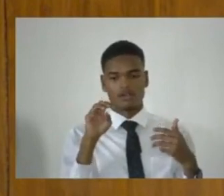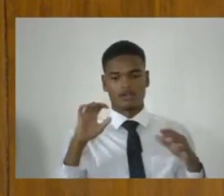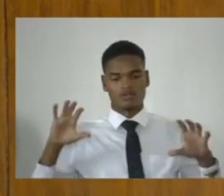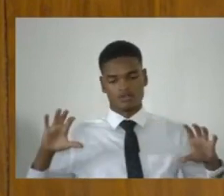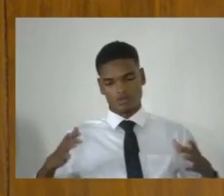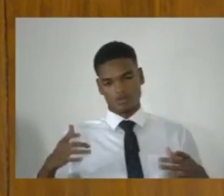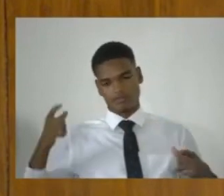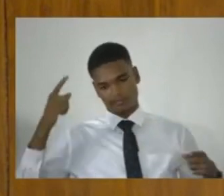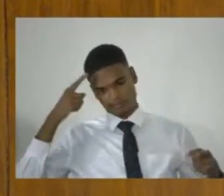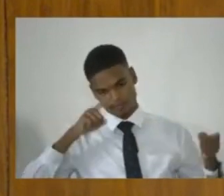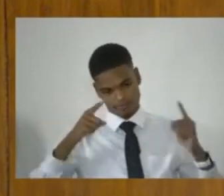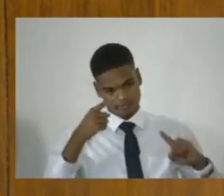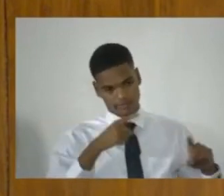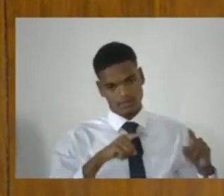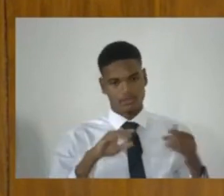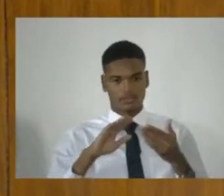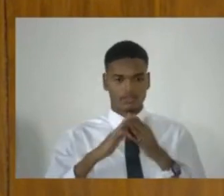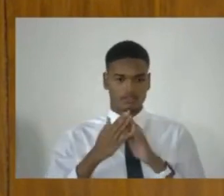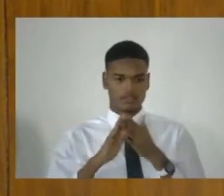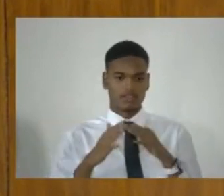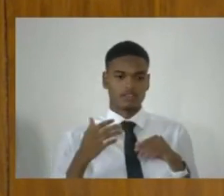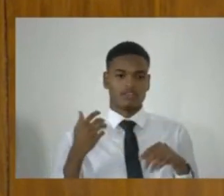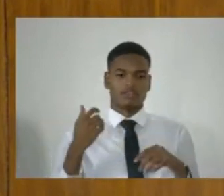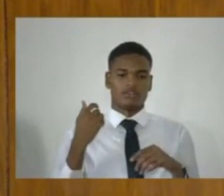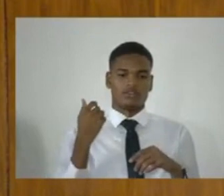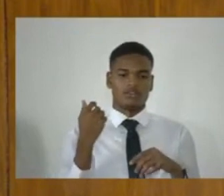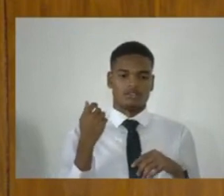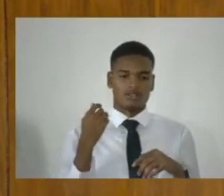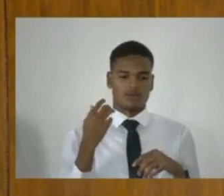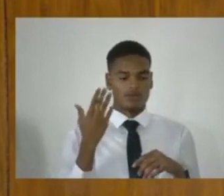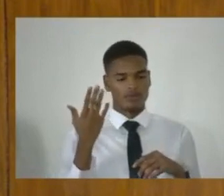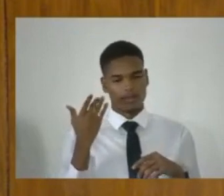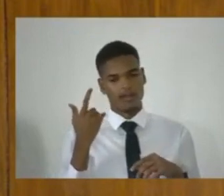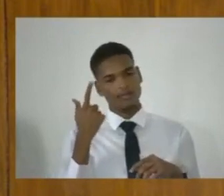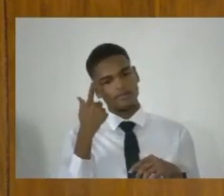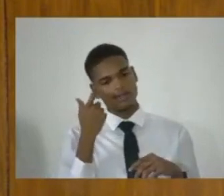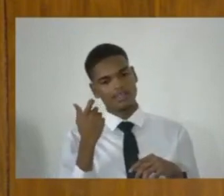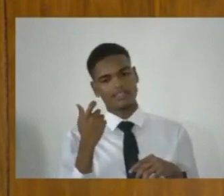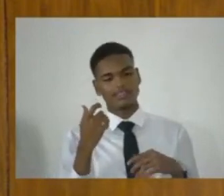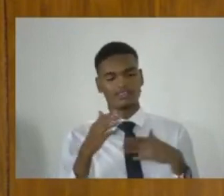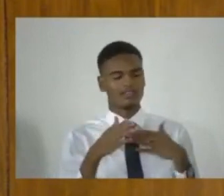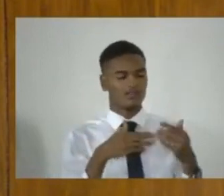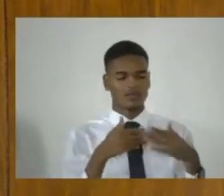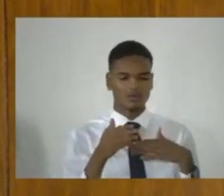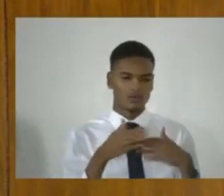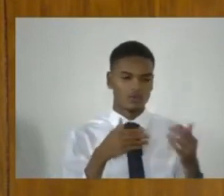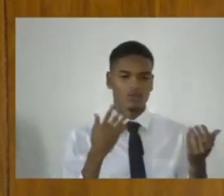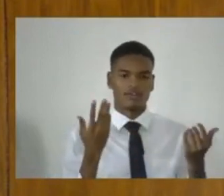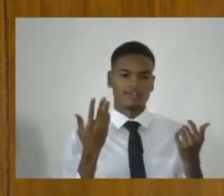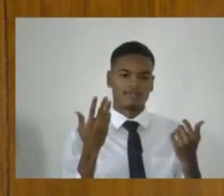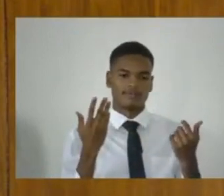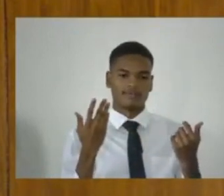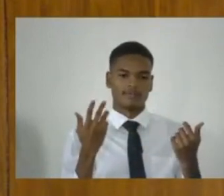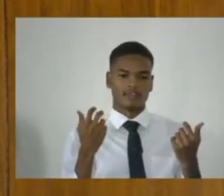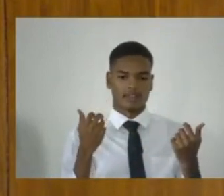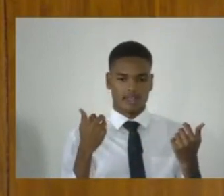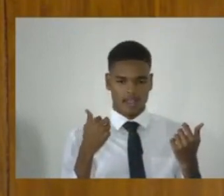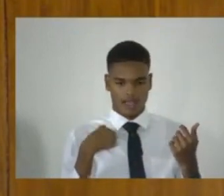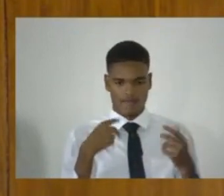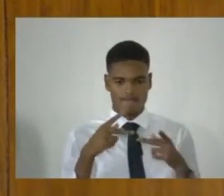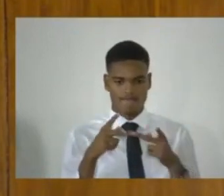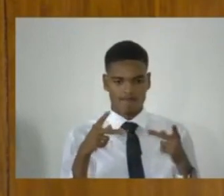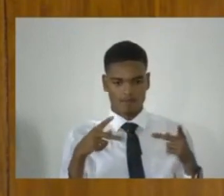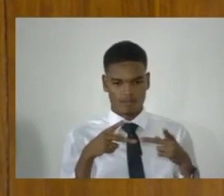to pass and be upheld by the court. Because even though the imposition of a